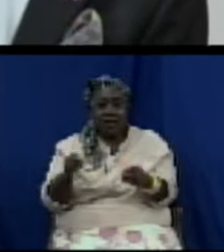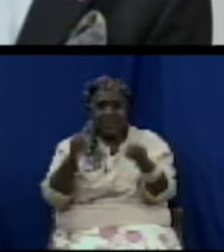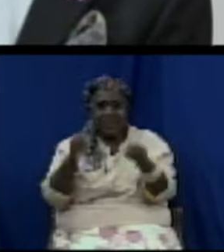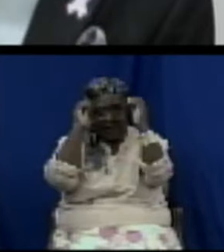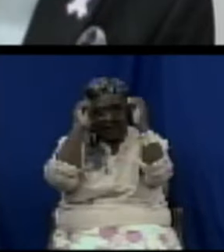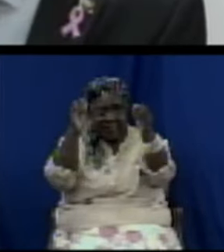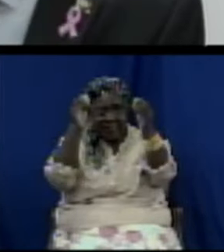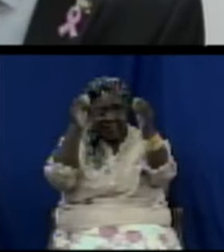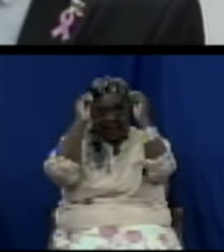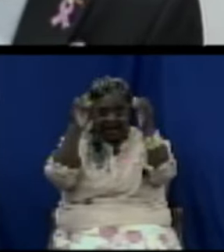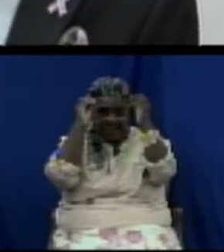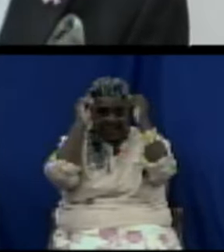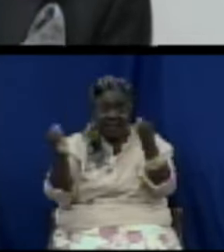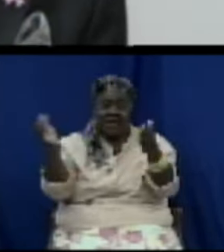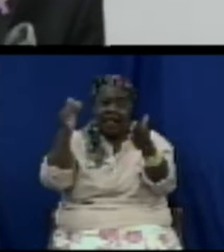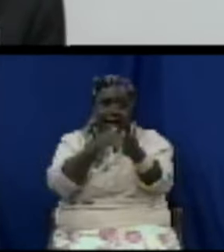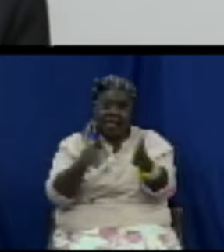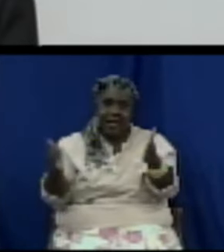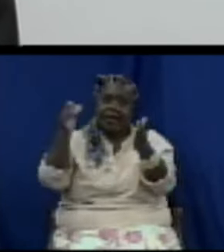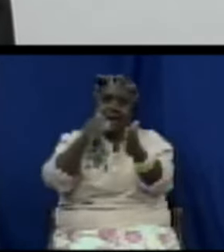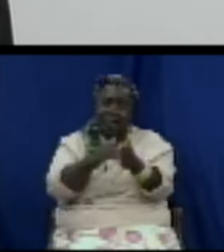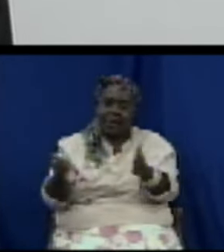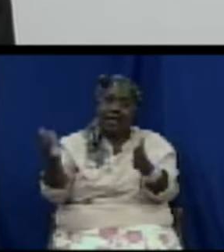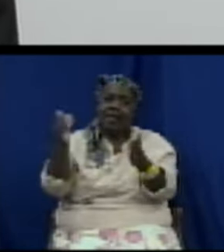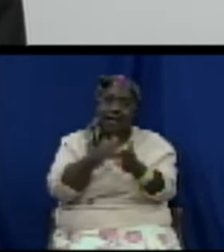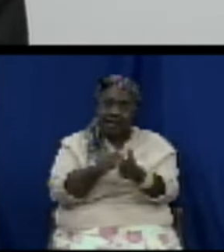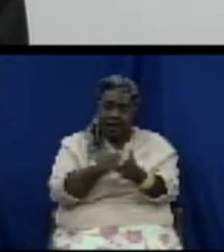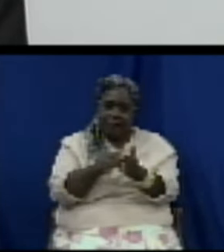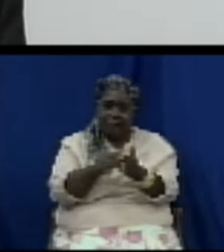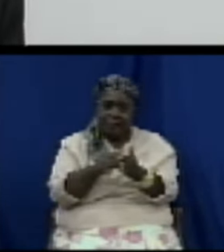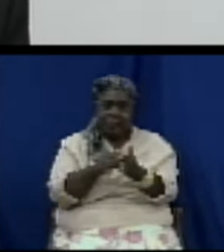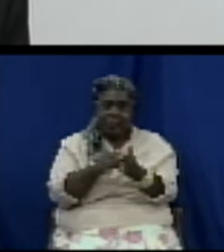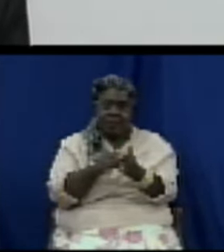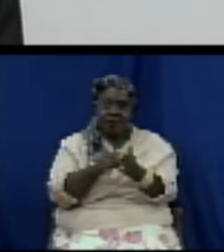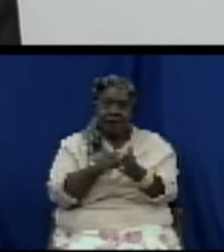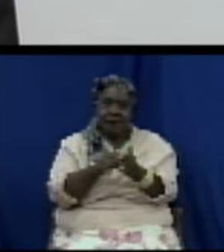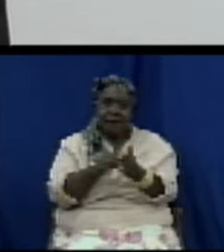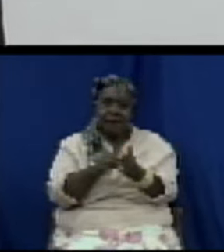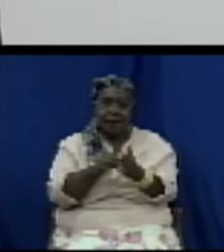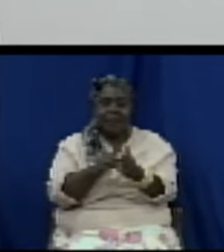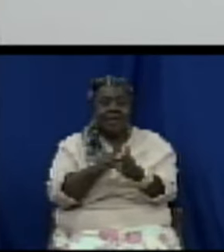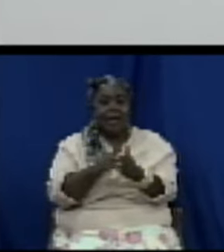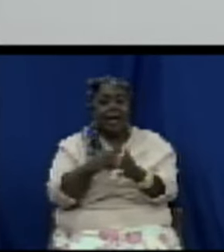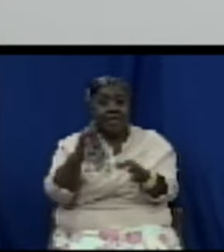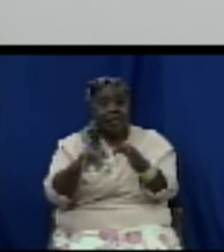and those who are trainable will be trained